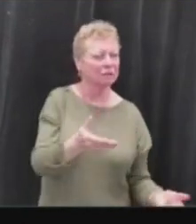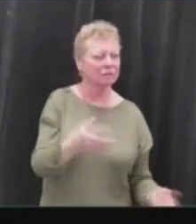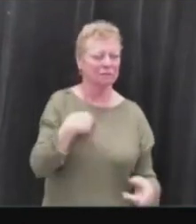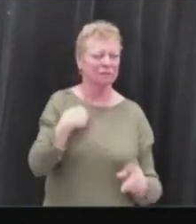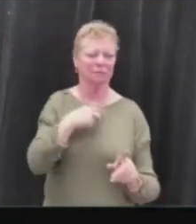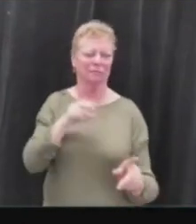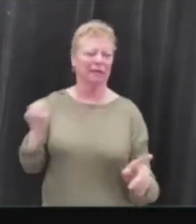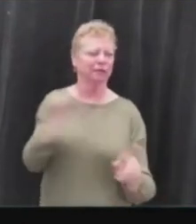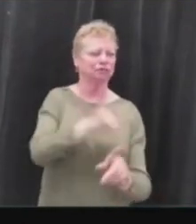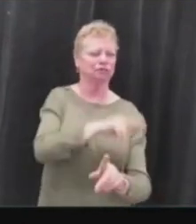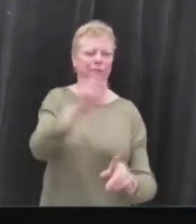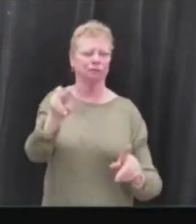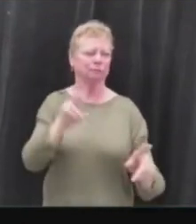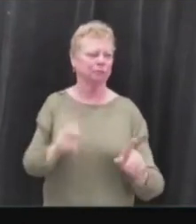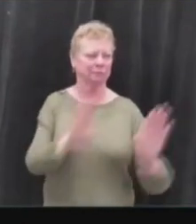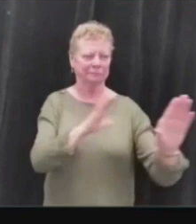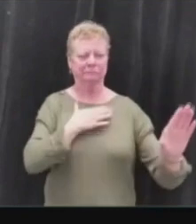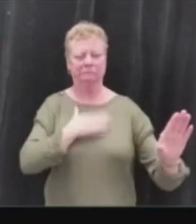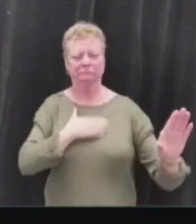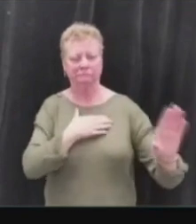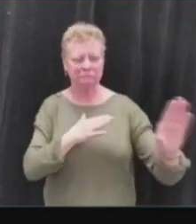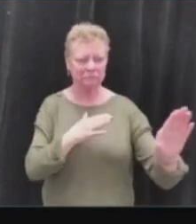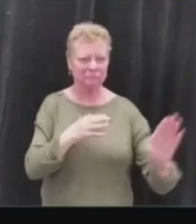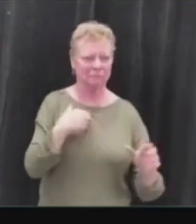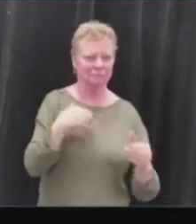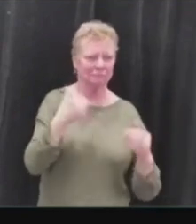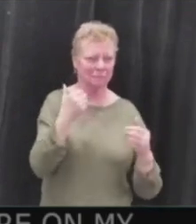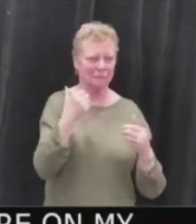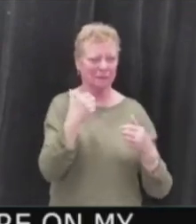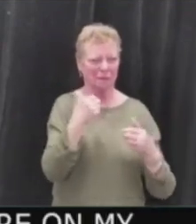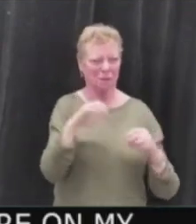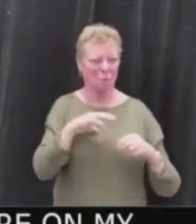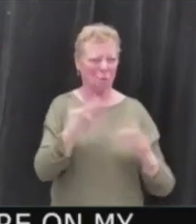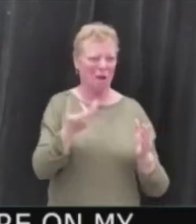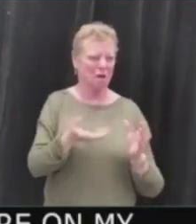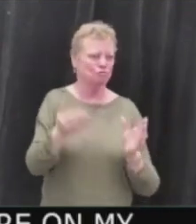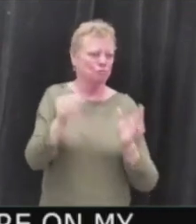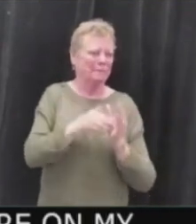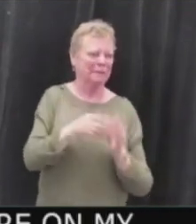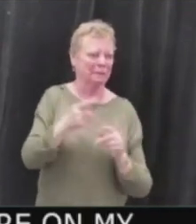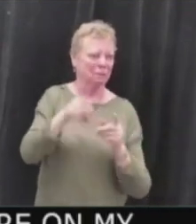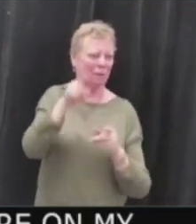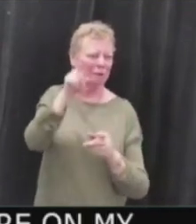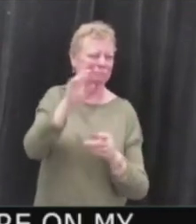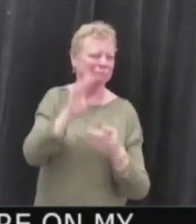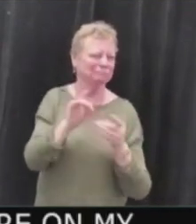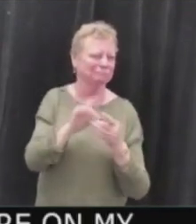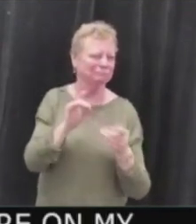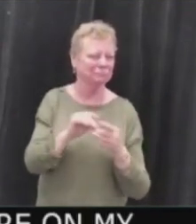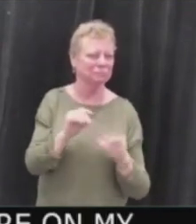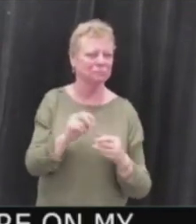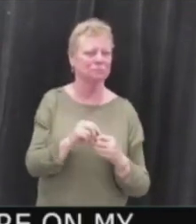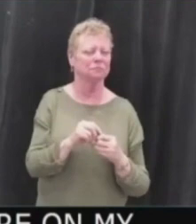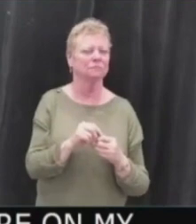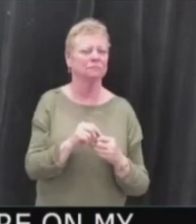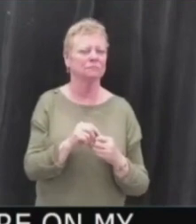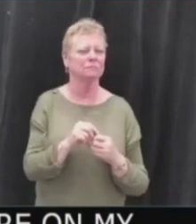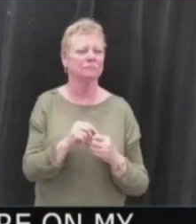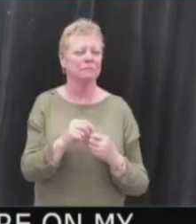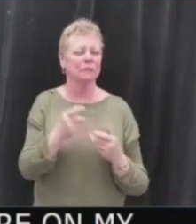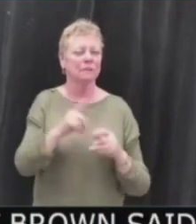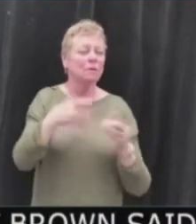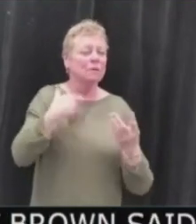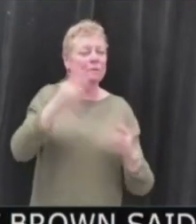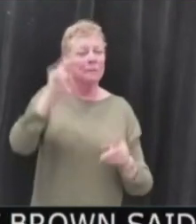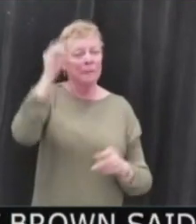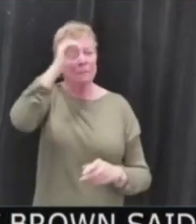here on my page seven. please bear with me. I'm trying to repeat what Brown said. But as far as dissonance or differing opinions,